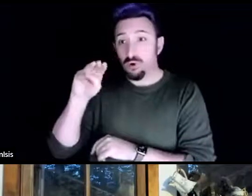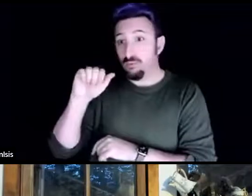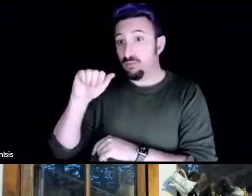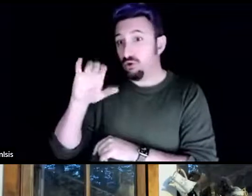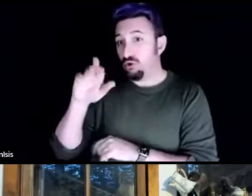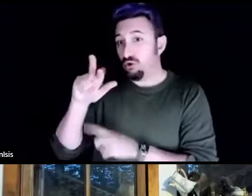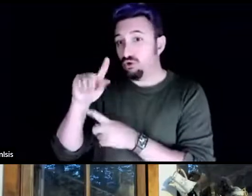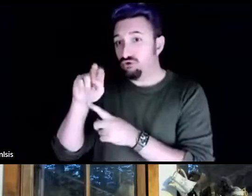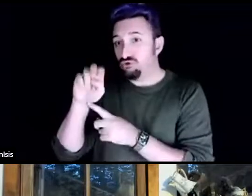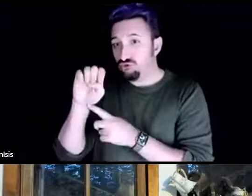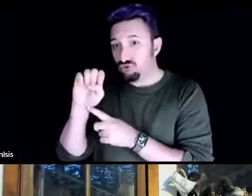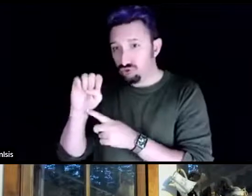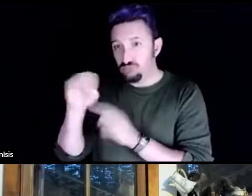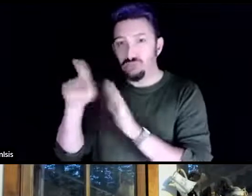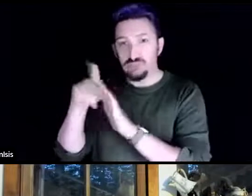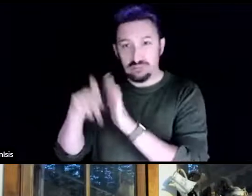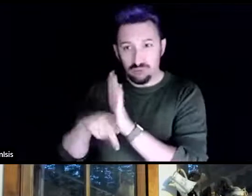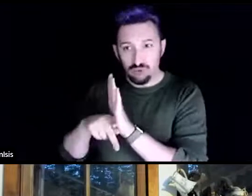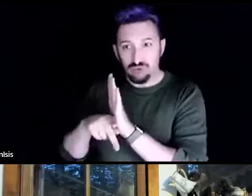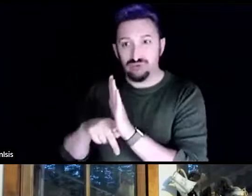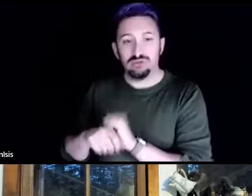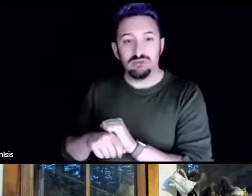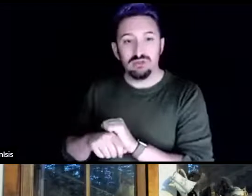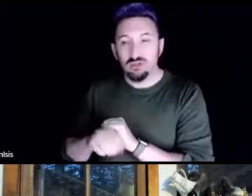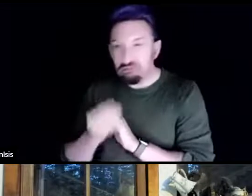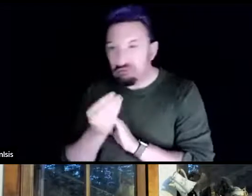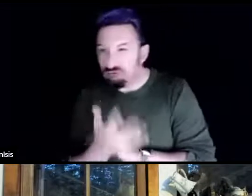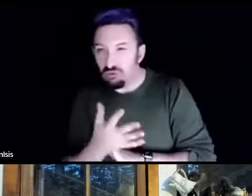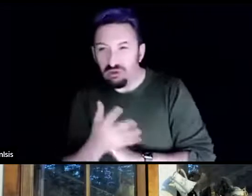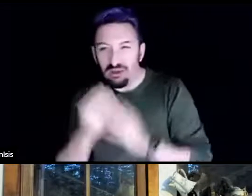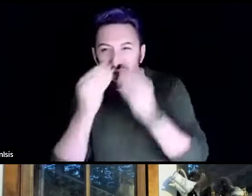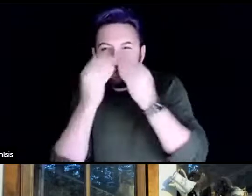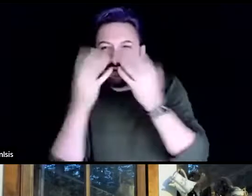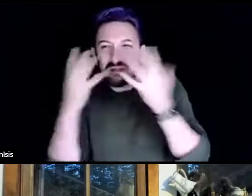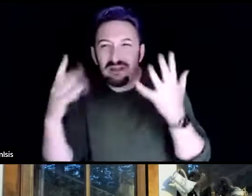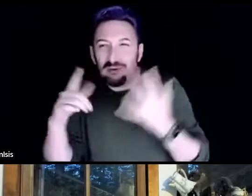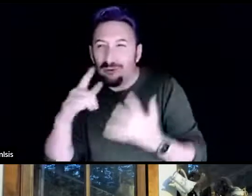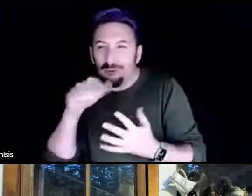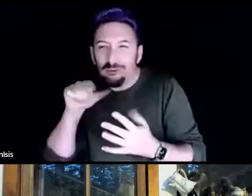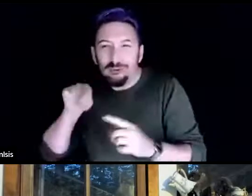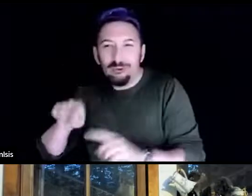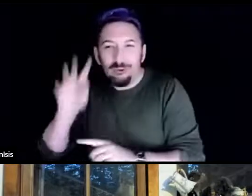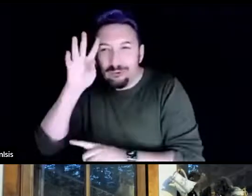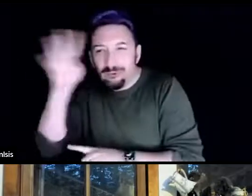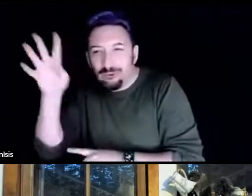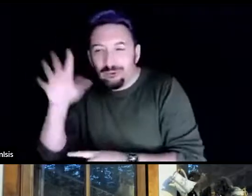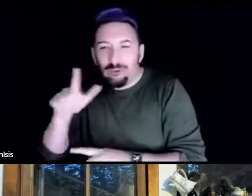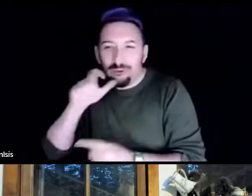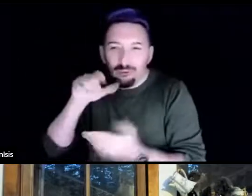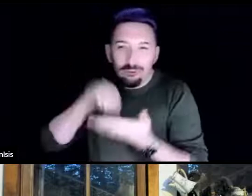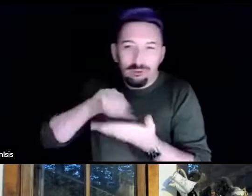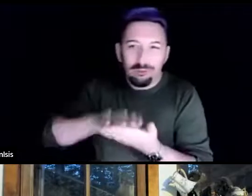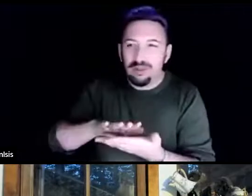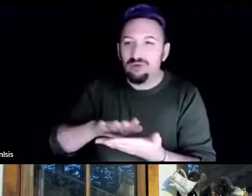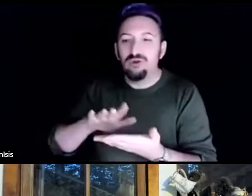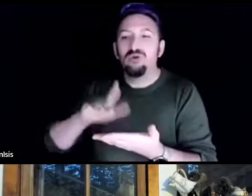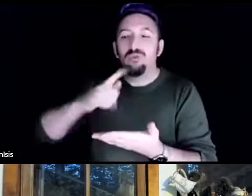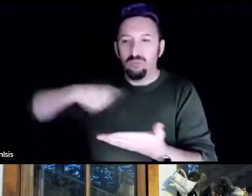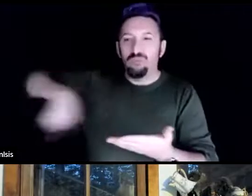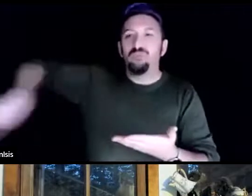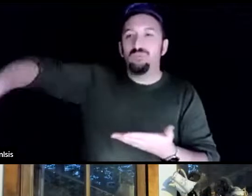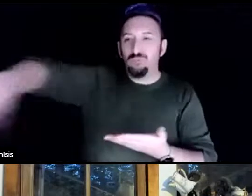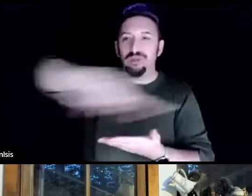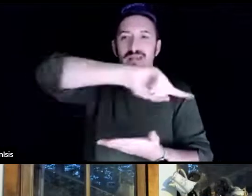them. I love that we all created them. I don't care who thought to write them down. They're a set. It's a framework